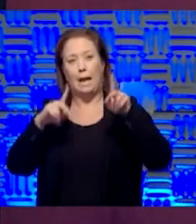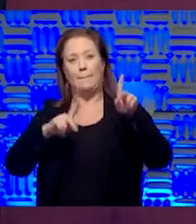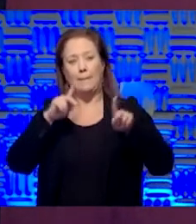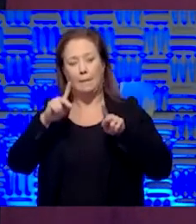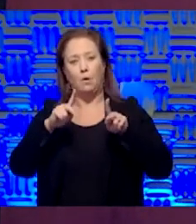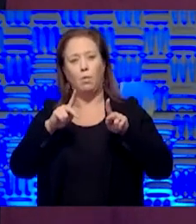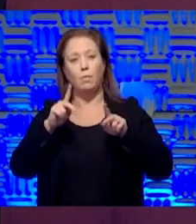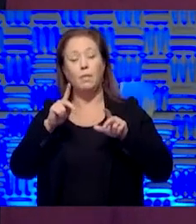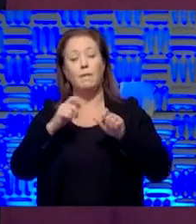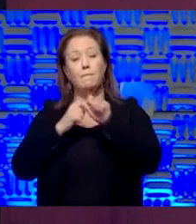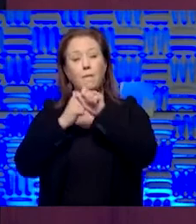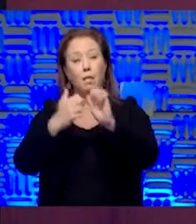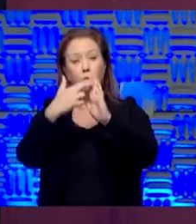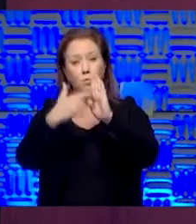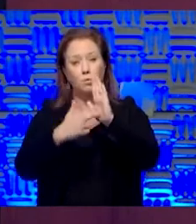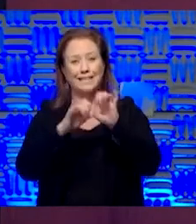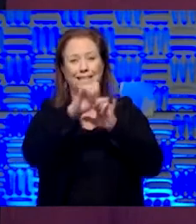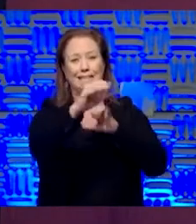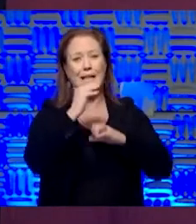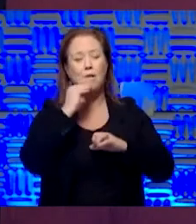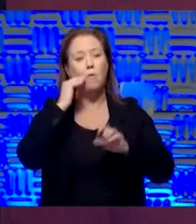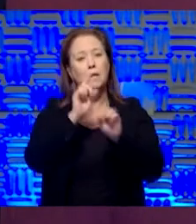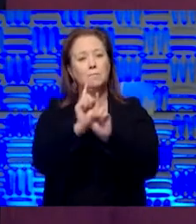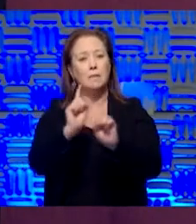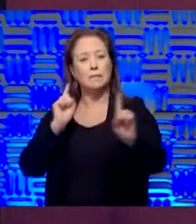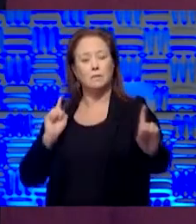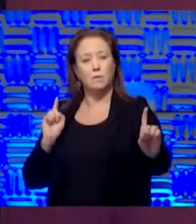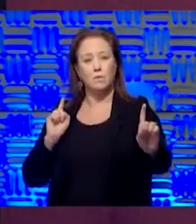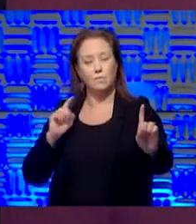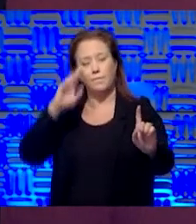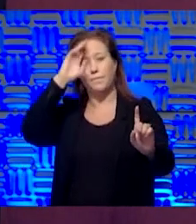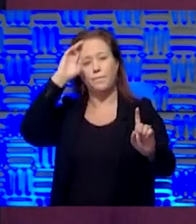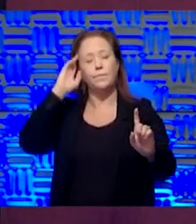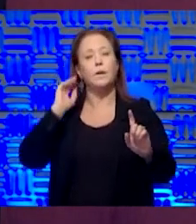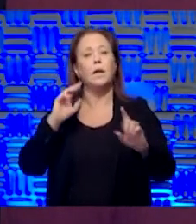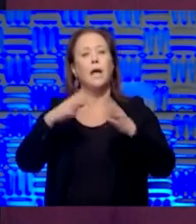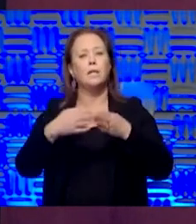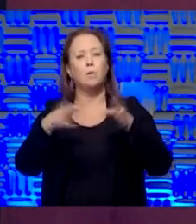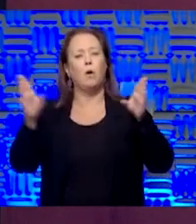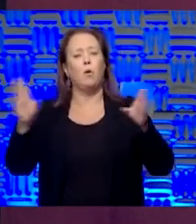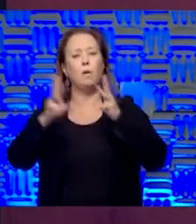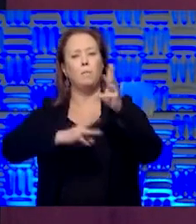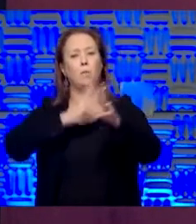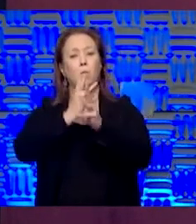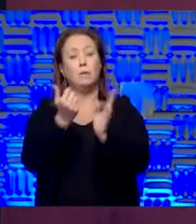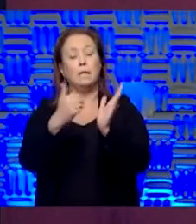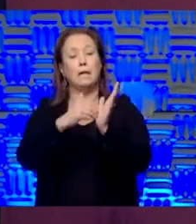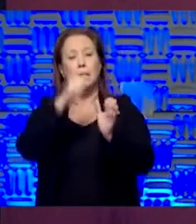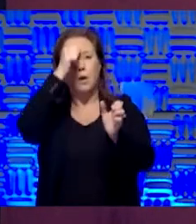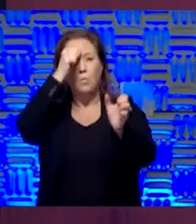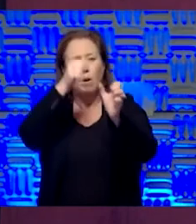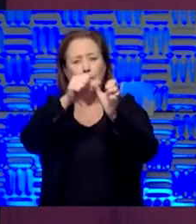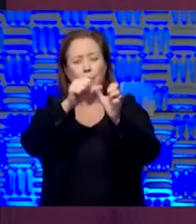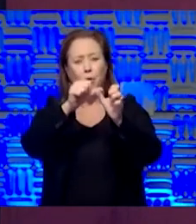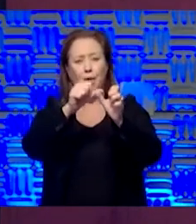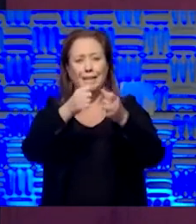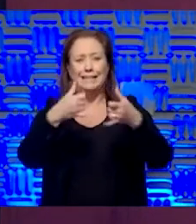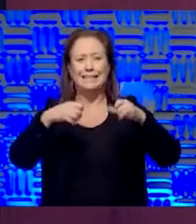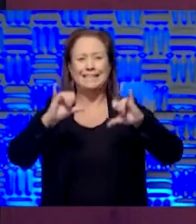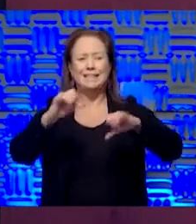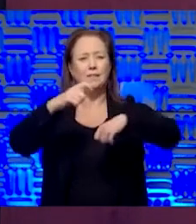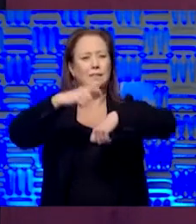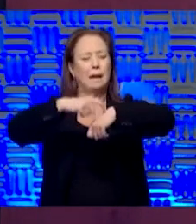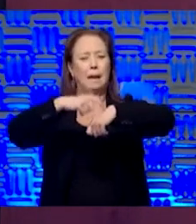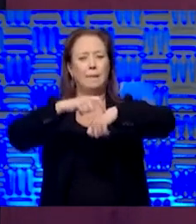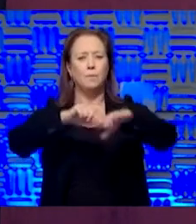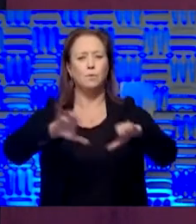sheltered at home and maintain social distance. As we open up society, remember it's still time to do